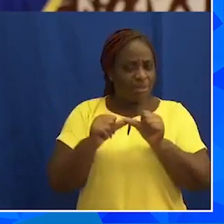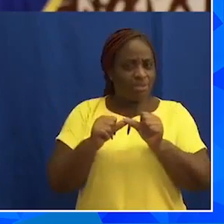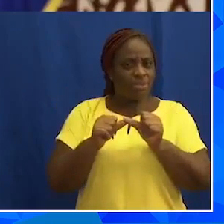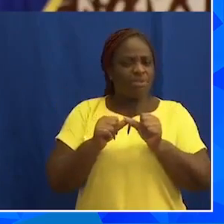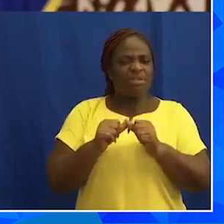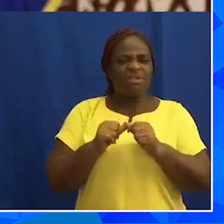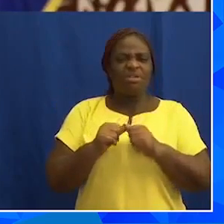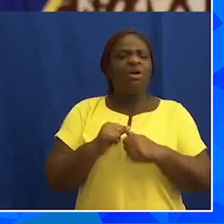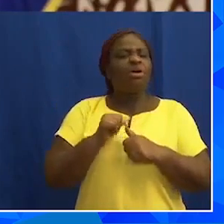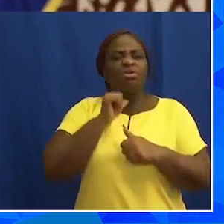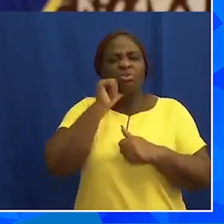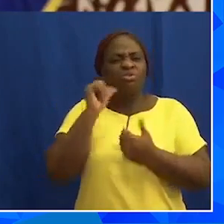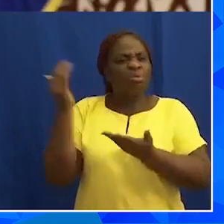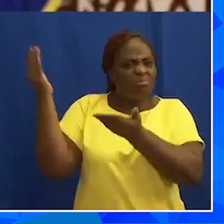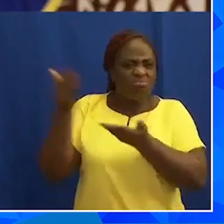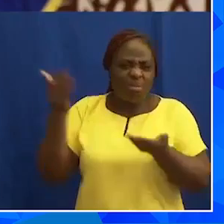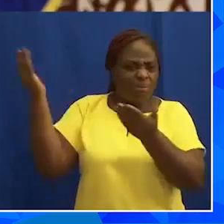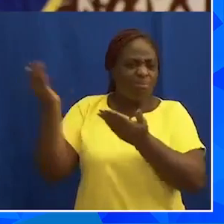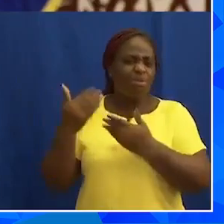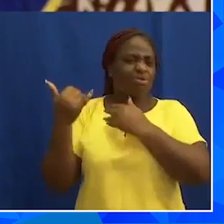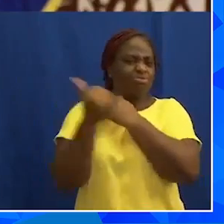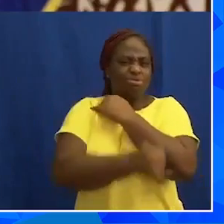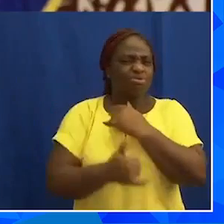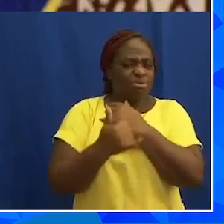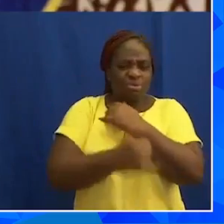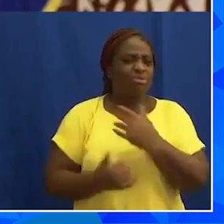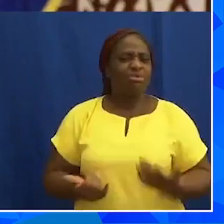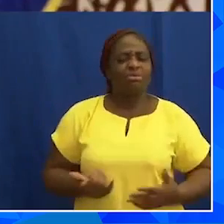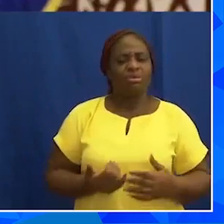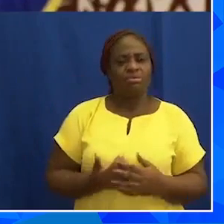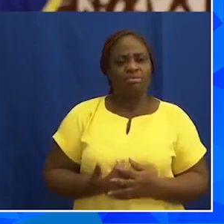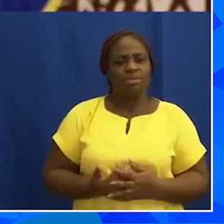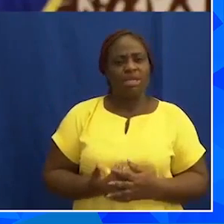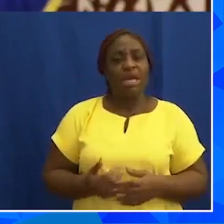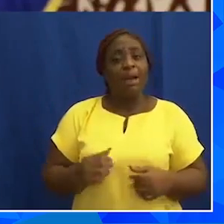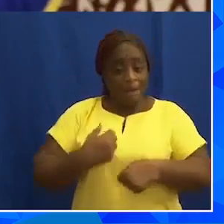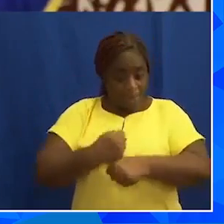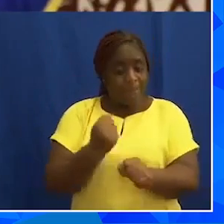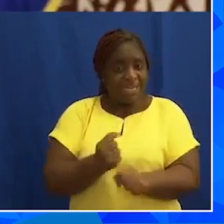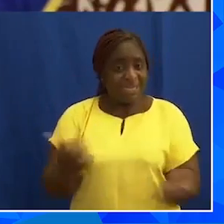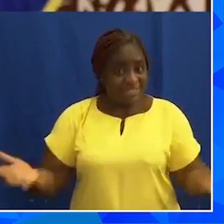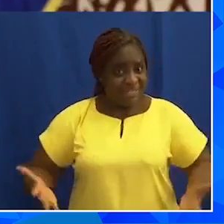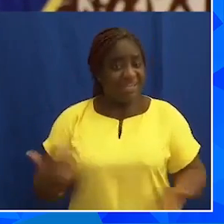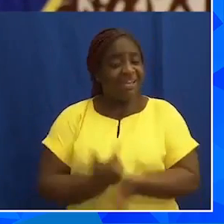discourage the importation of goods that we can and do produce here.